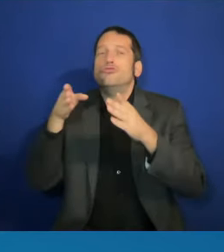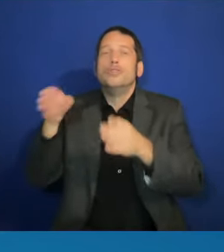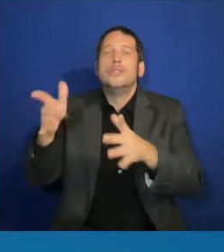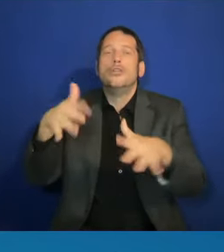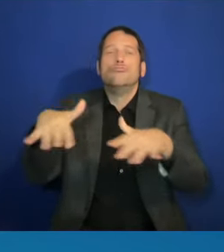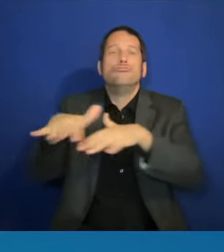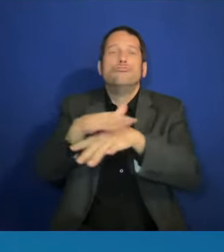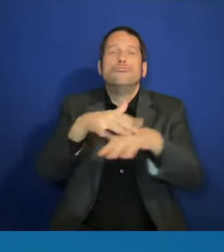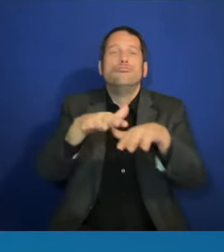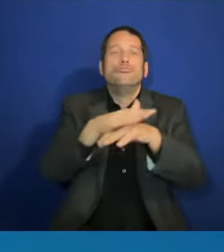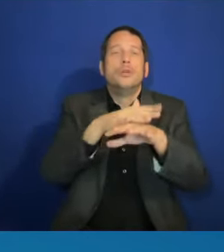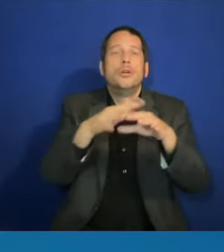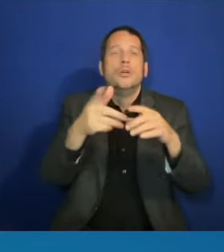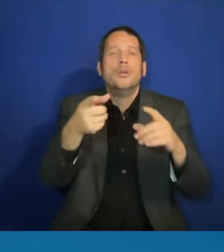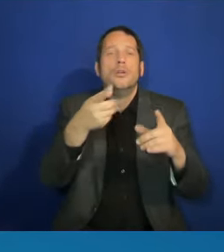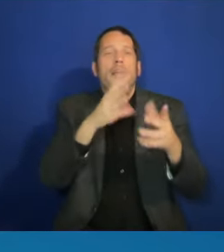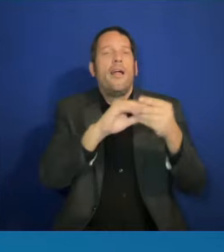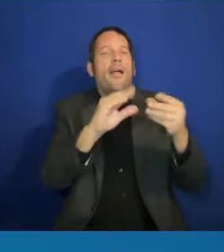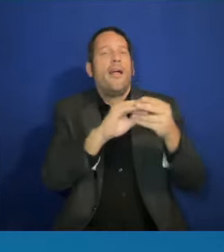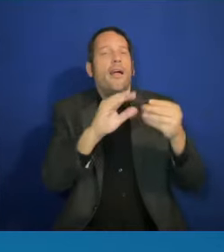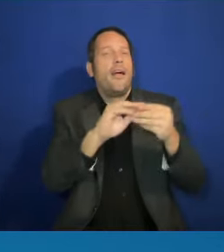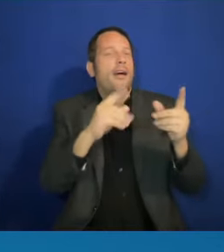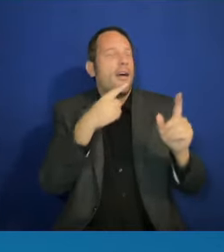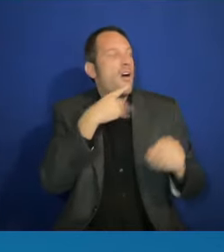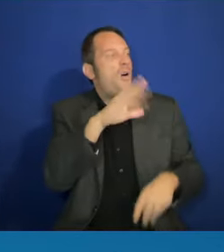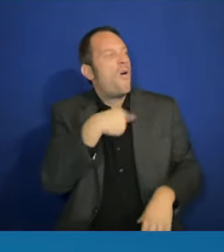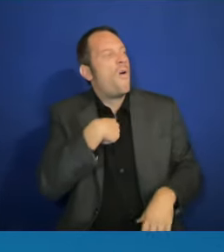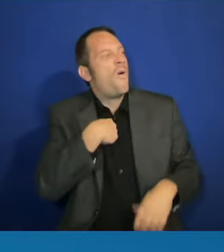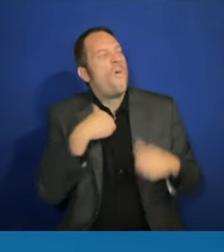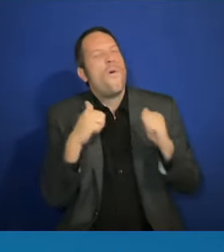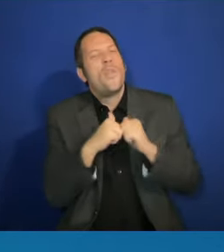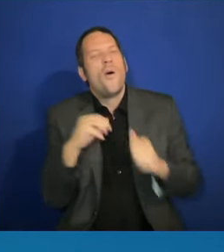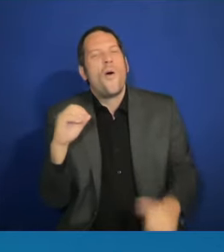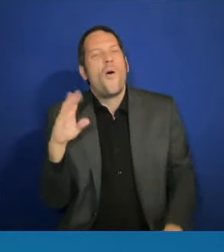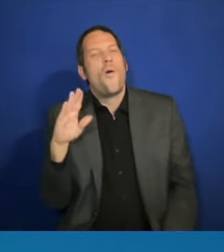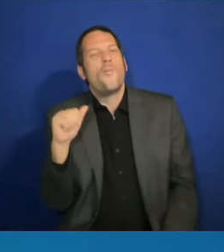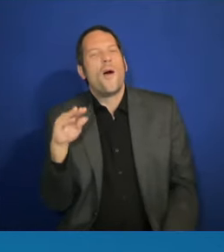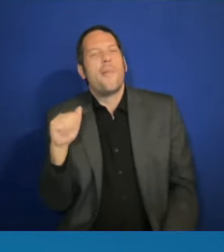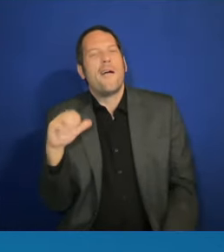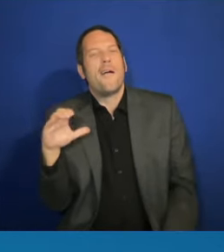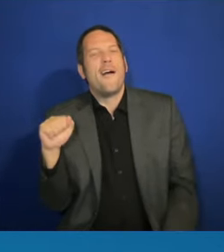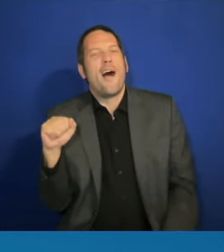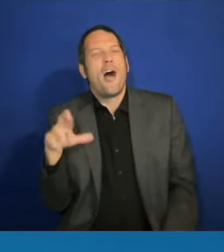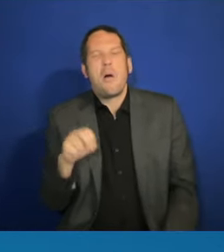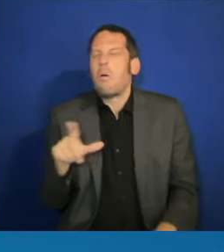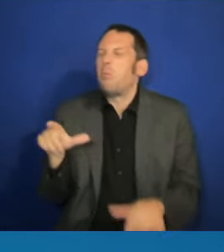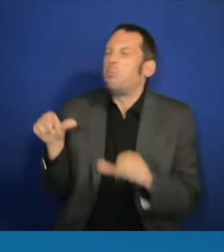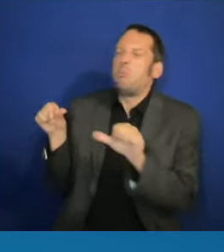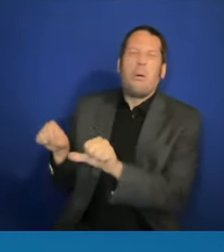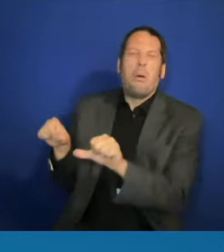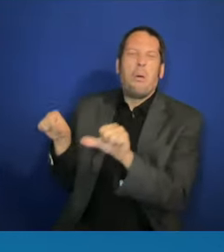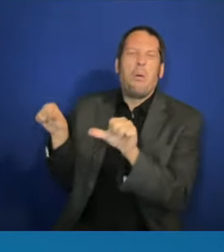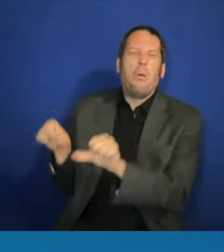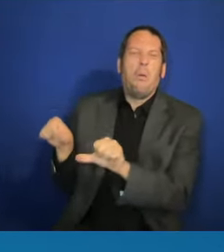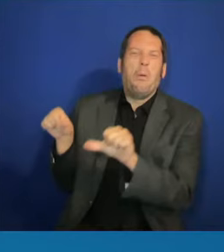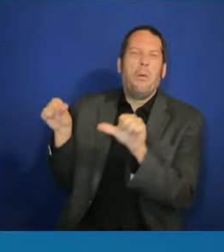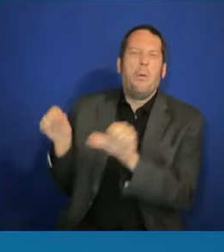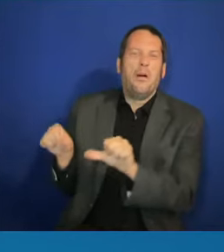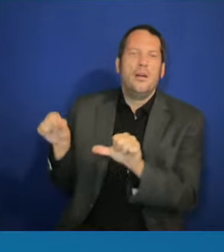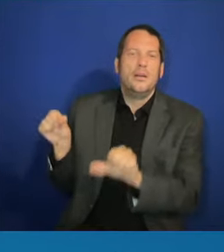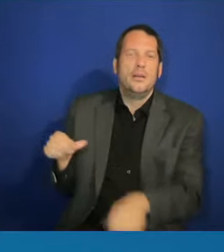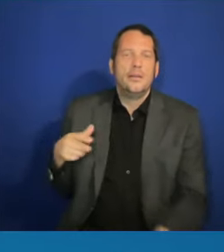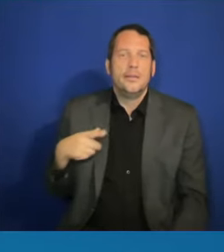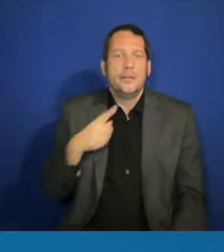Obamacare, and they boo you, and they say, I'm with the Affordable Care They don't know the difference. It's the same thing. It's